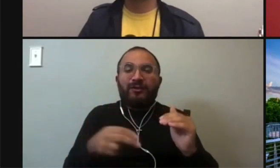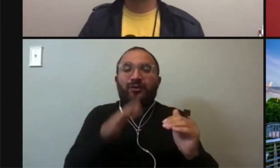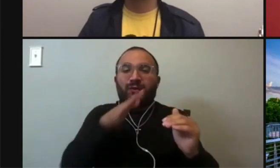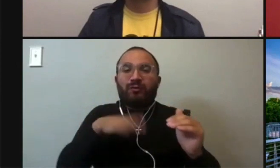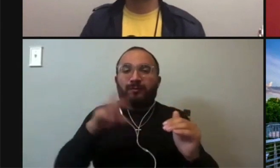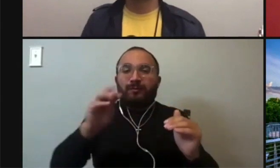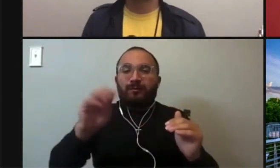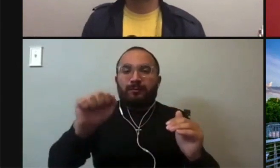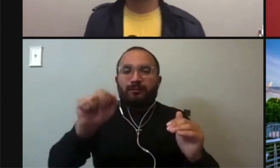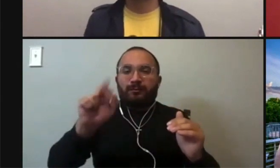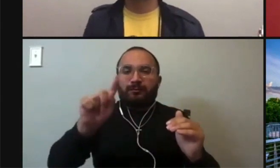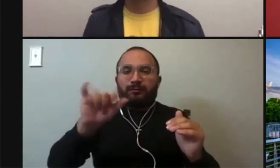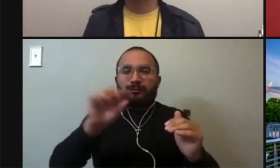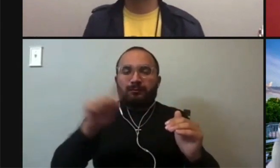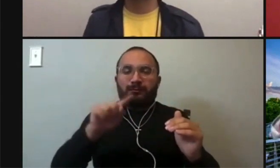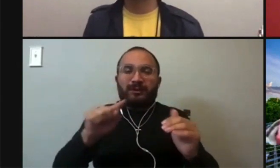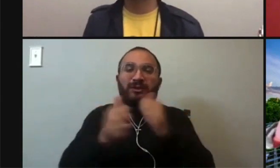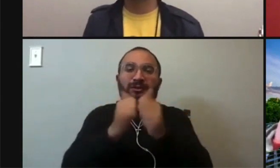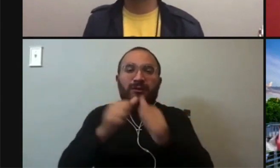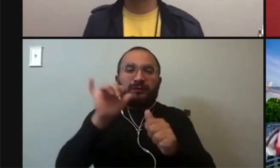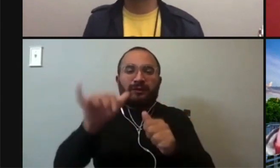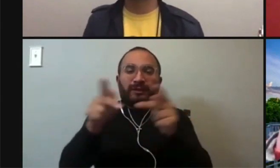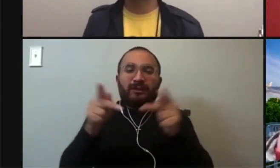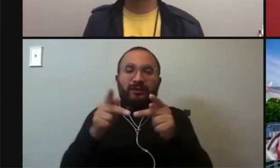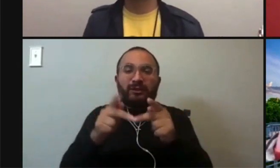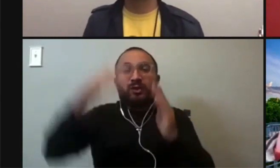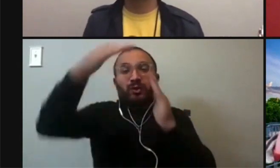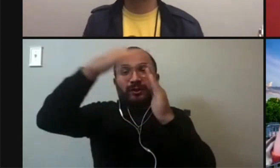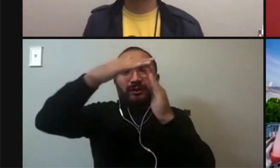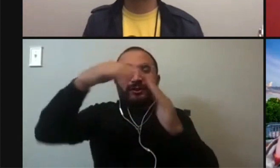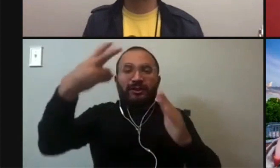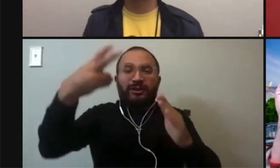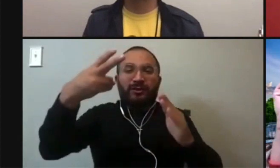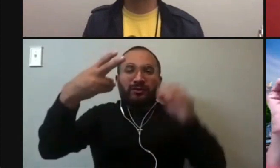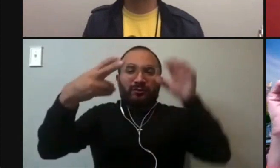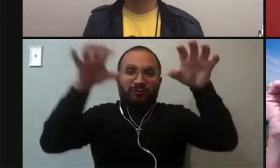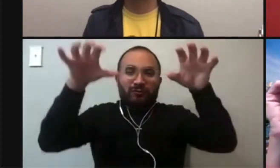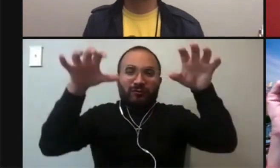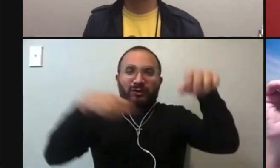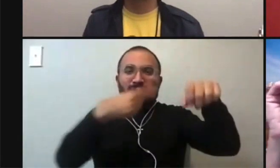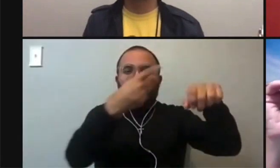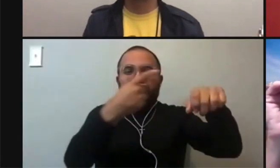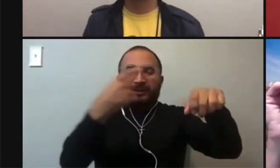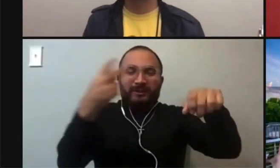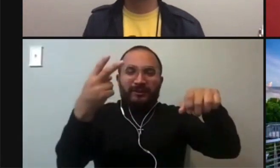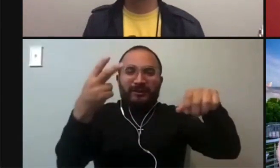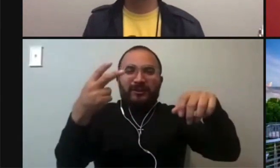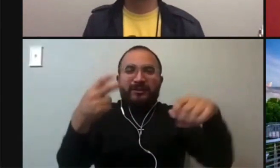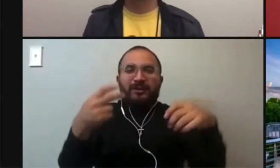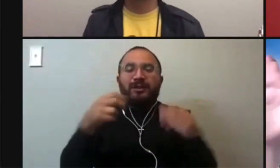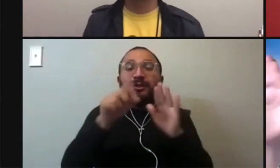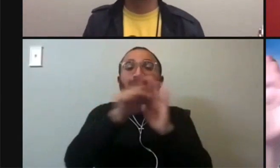the chief position of that court. And then back up at the top, there are two high courts in Texas. They're only one of two states that do it that way.